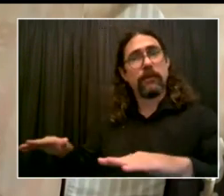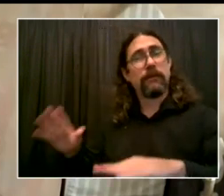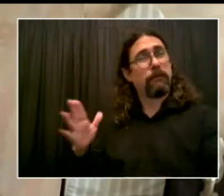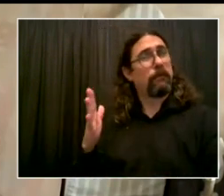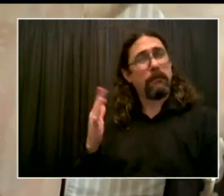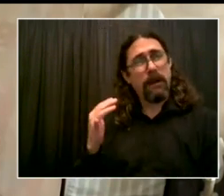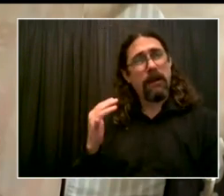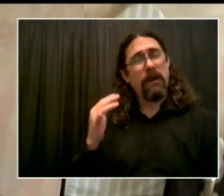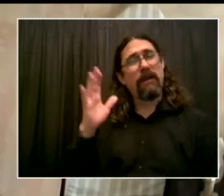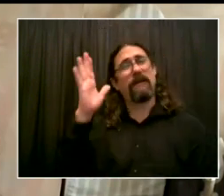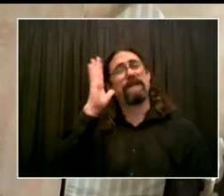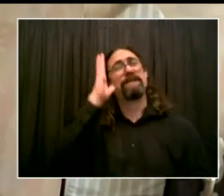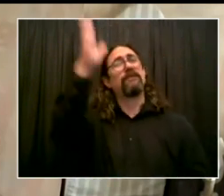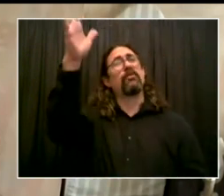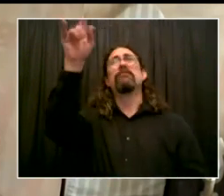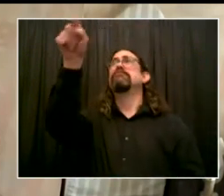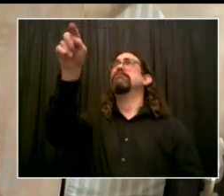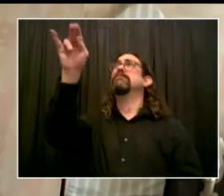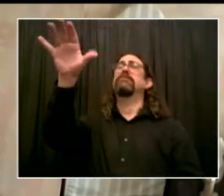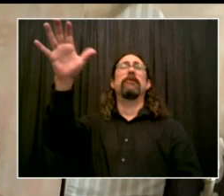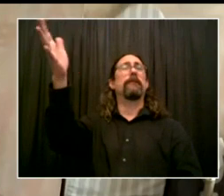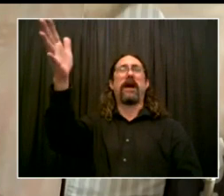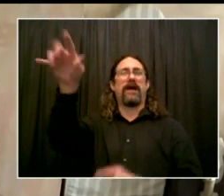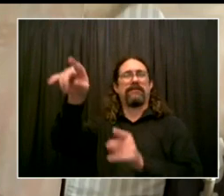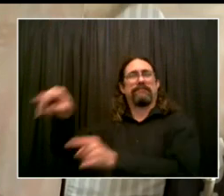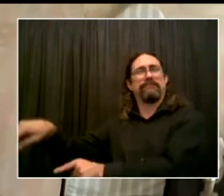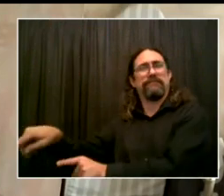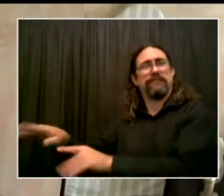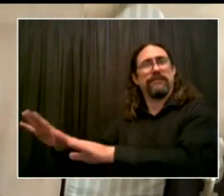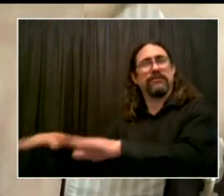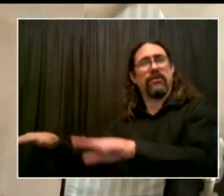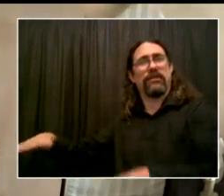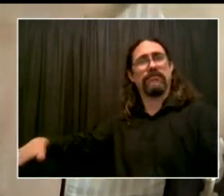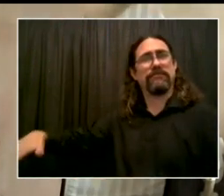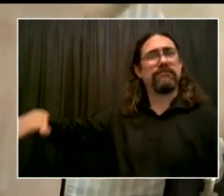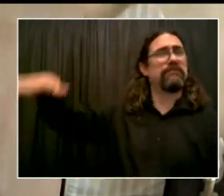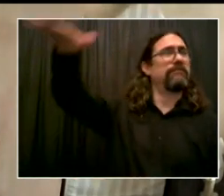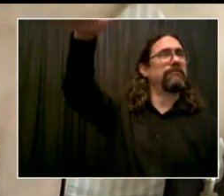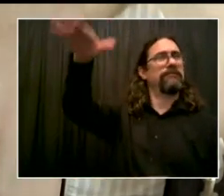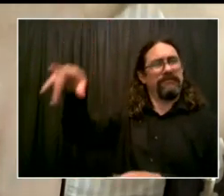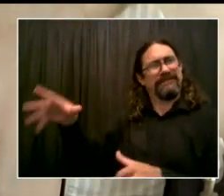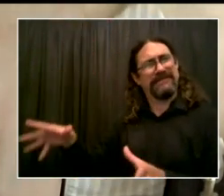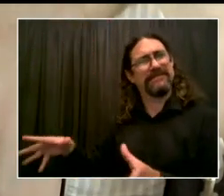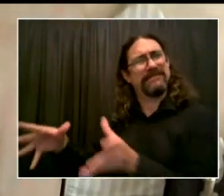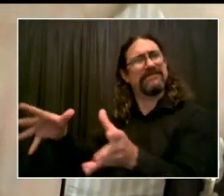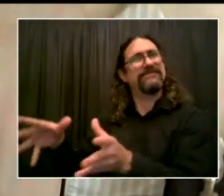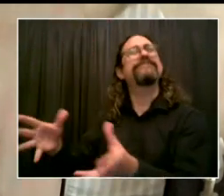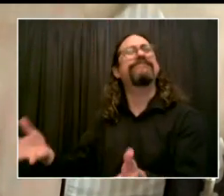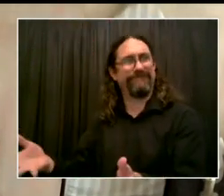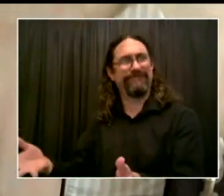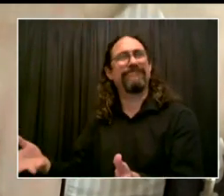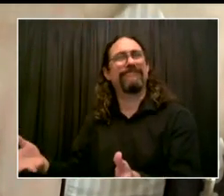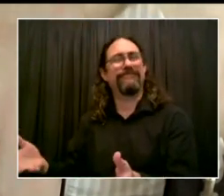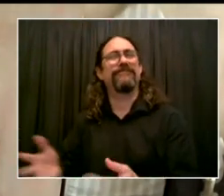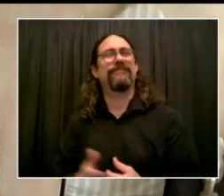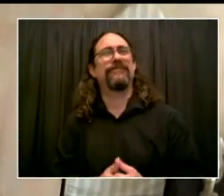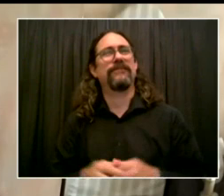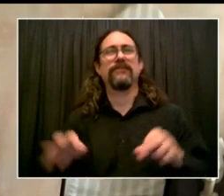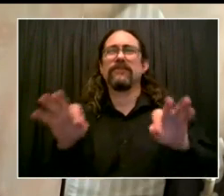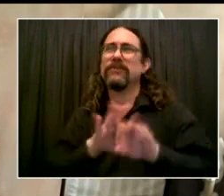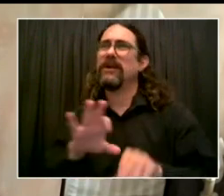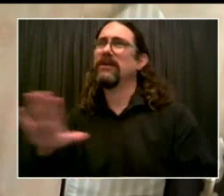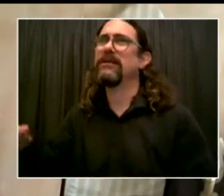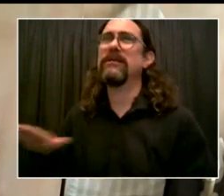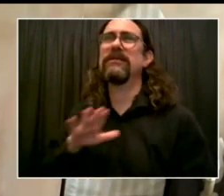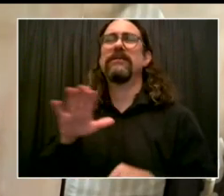what was a young woman who once was a public school student who is now a teacher in the public